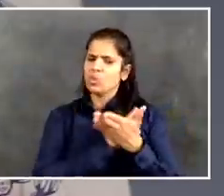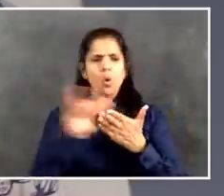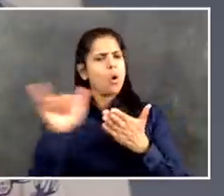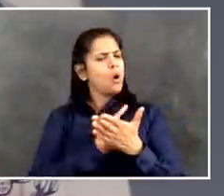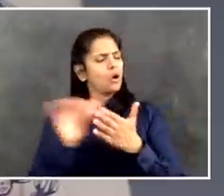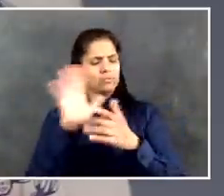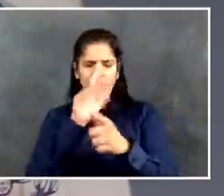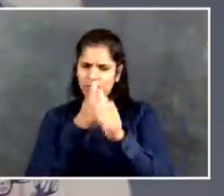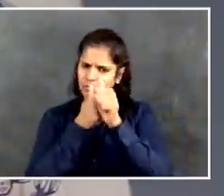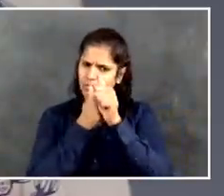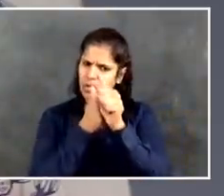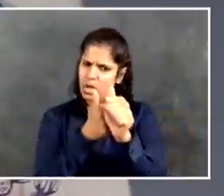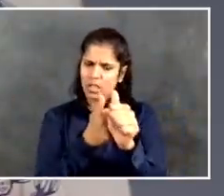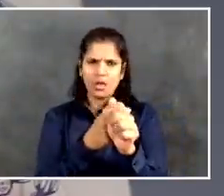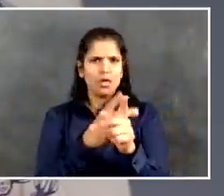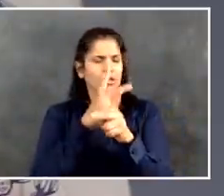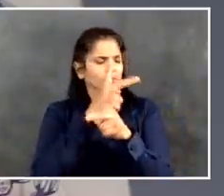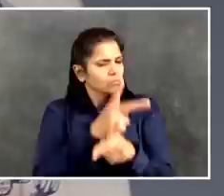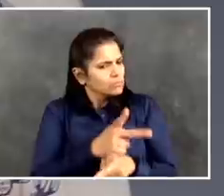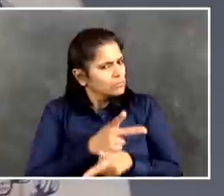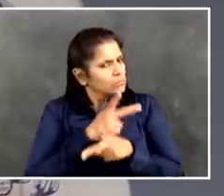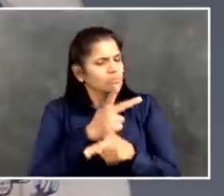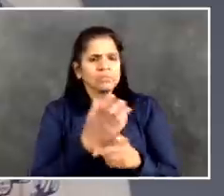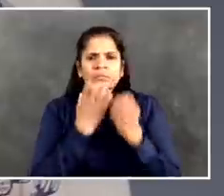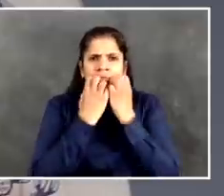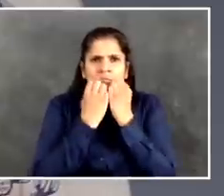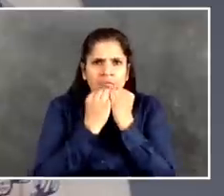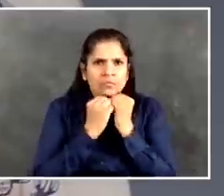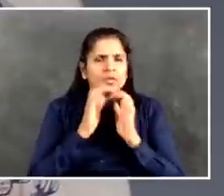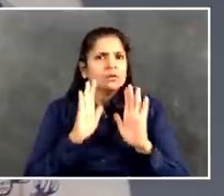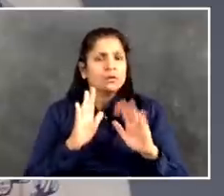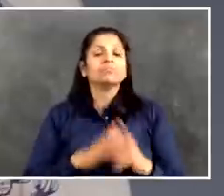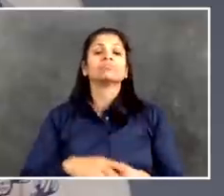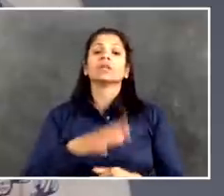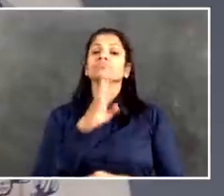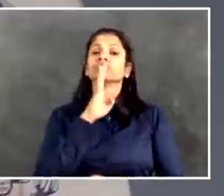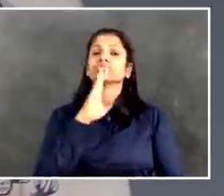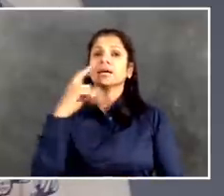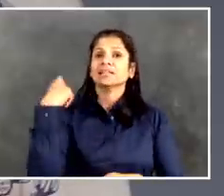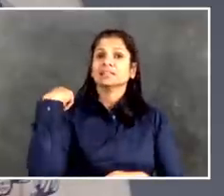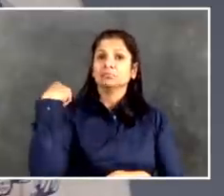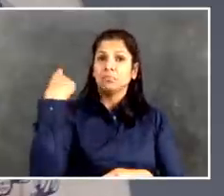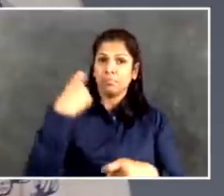Let me do a few words in Spanish, and then we'll turn to questions from the media.